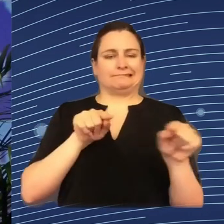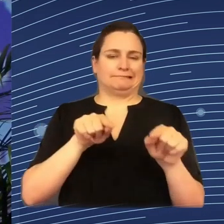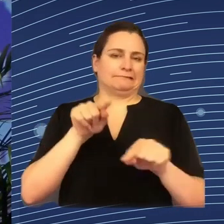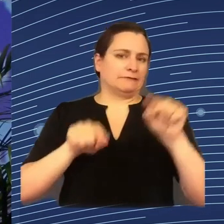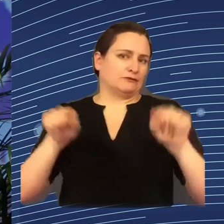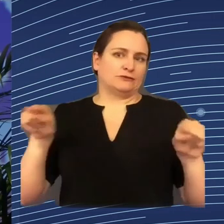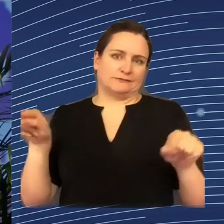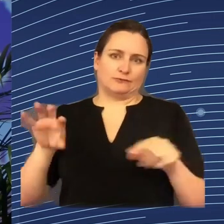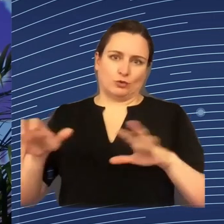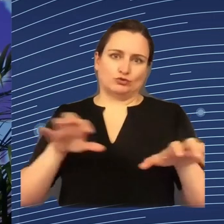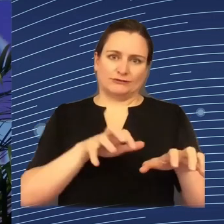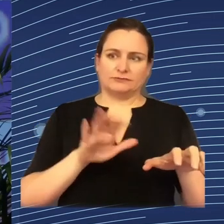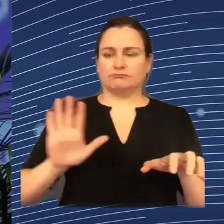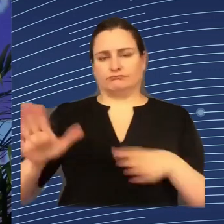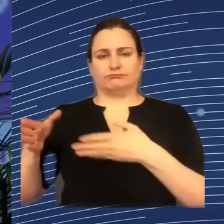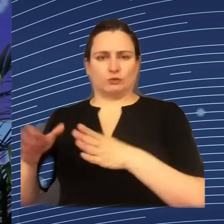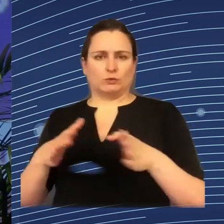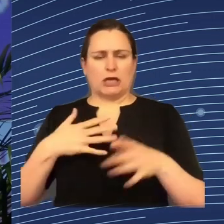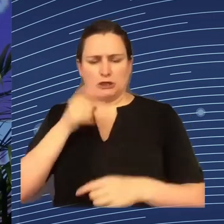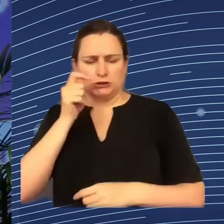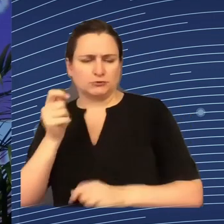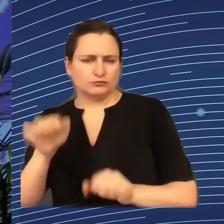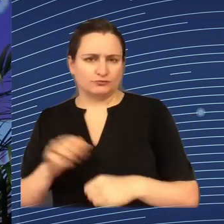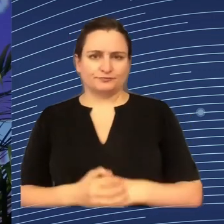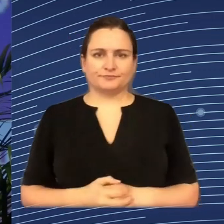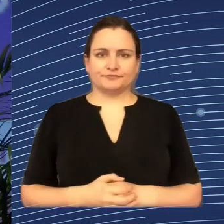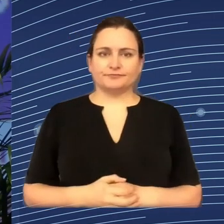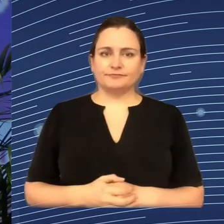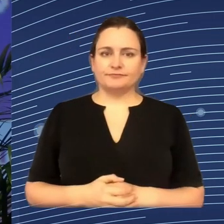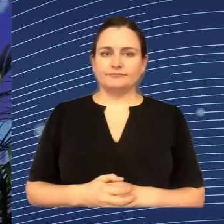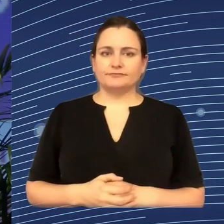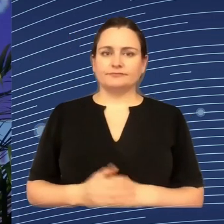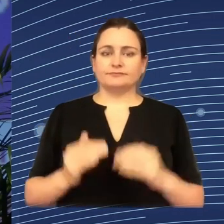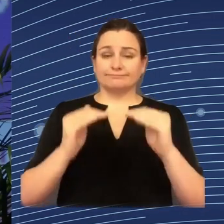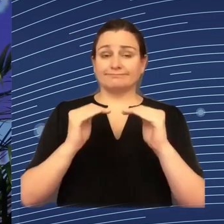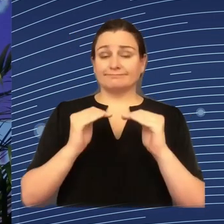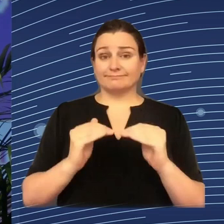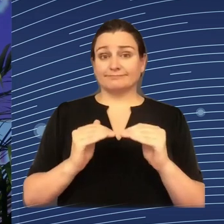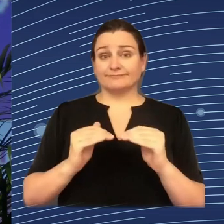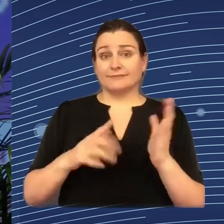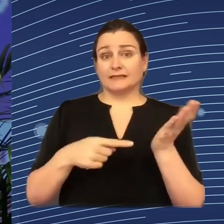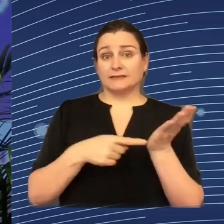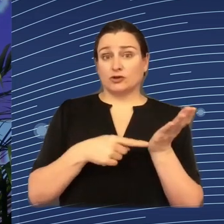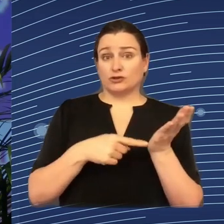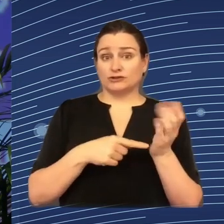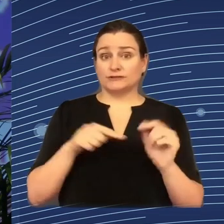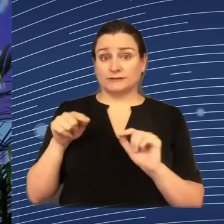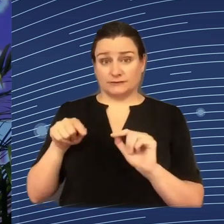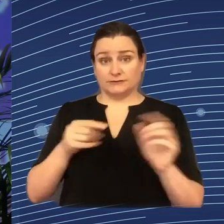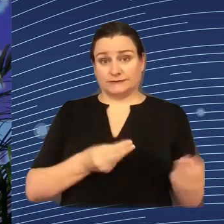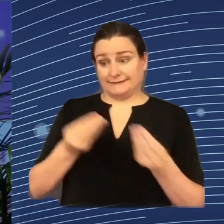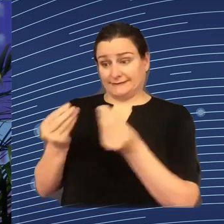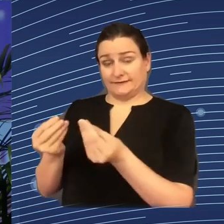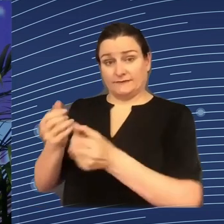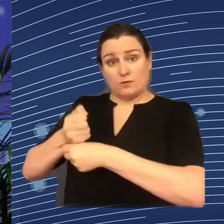But then there is the last phase, which is about how the technology is concretely used by the workers. And that is